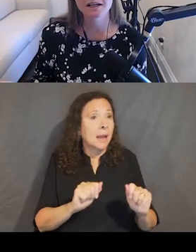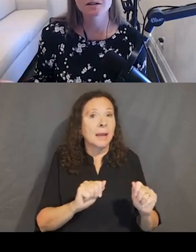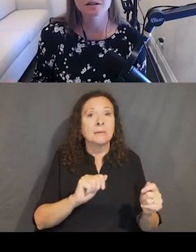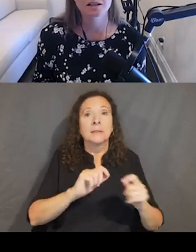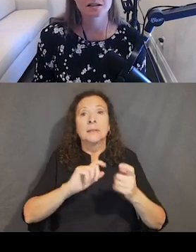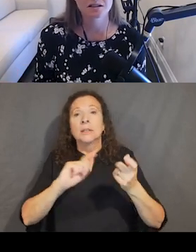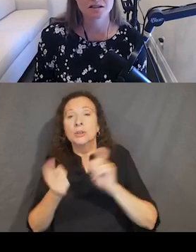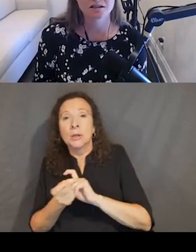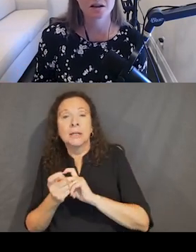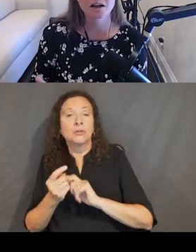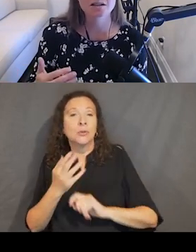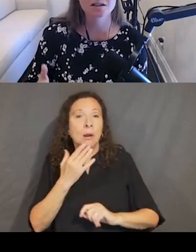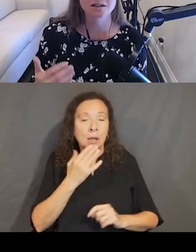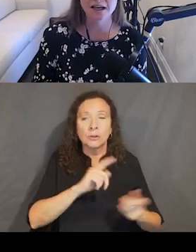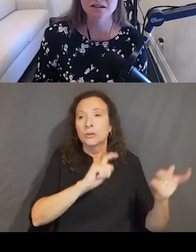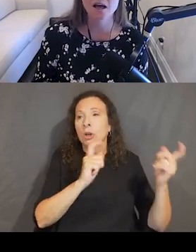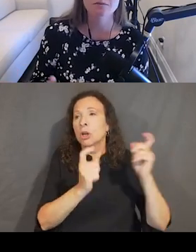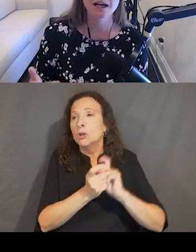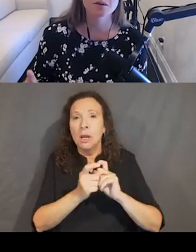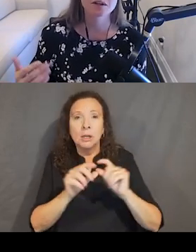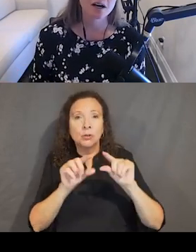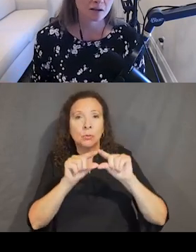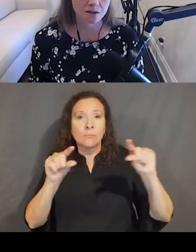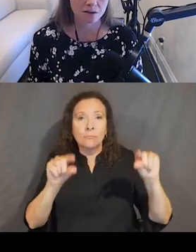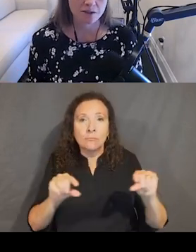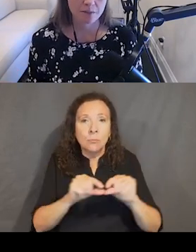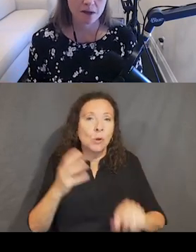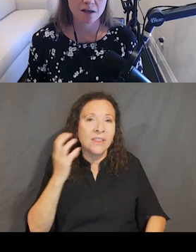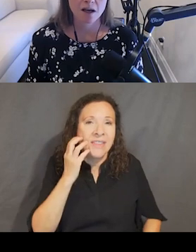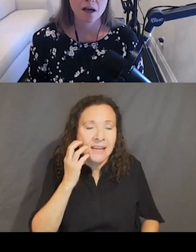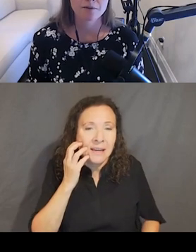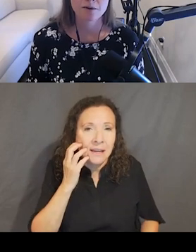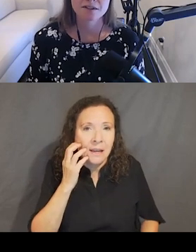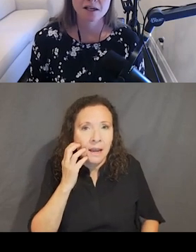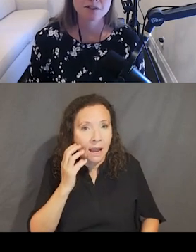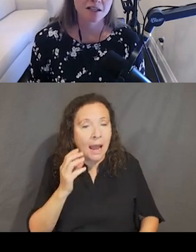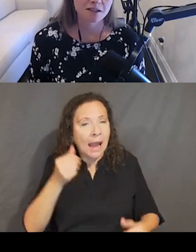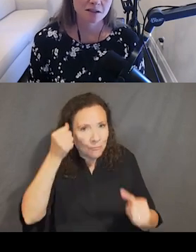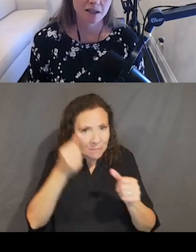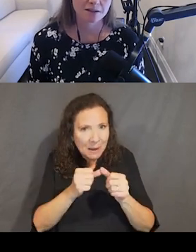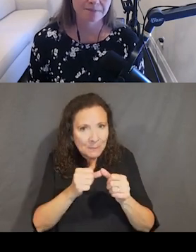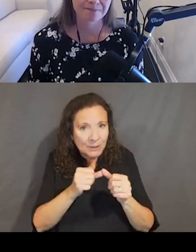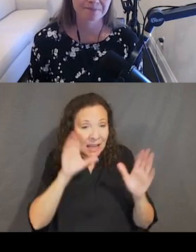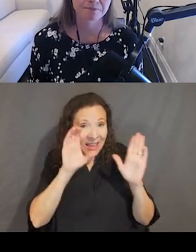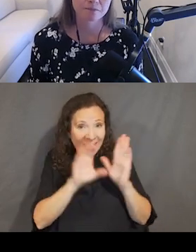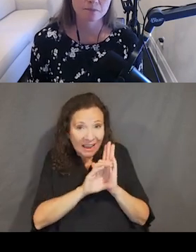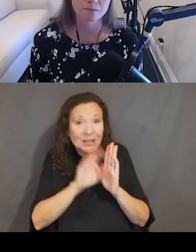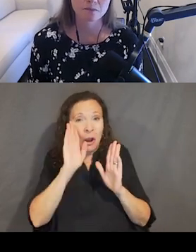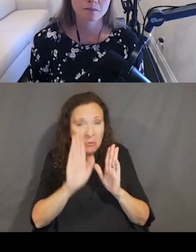want to test your design decisions on not just your text, but how are your icons going to respond for the same changes in states.